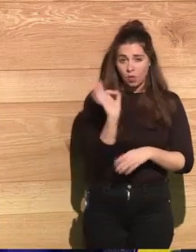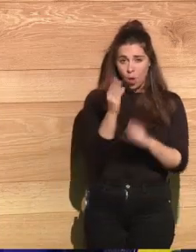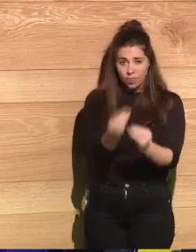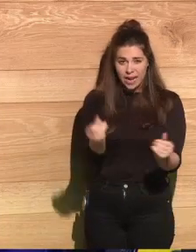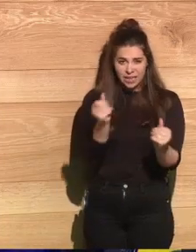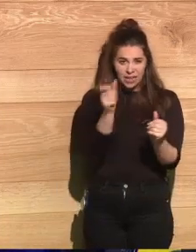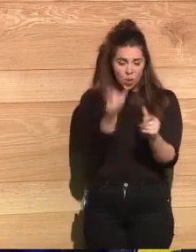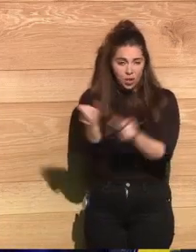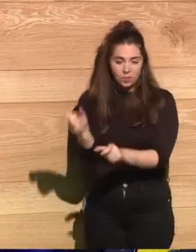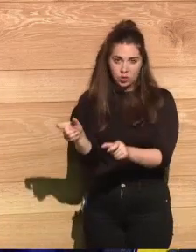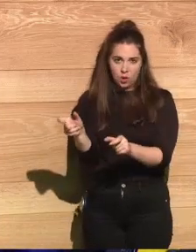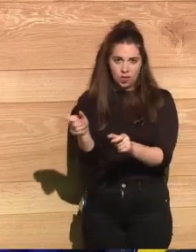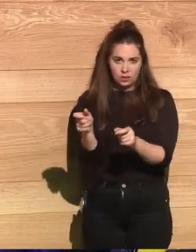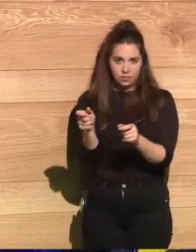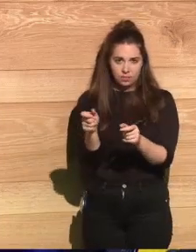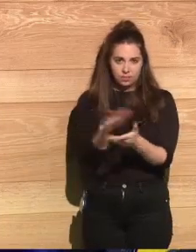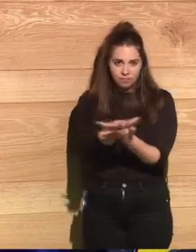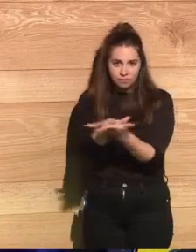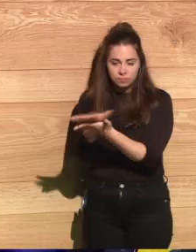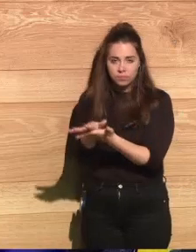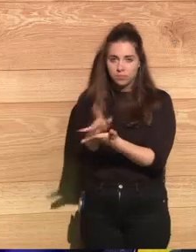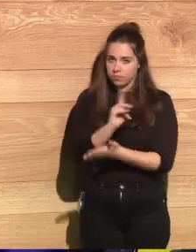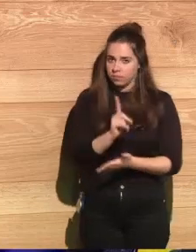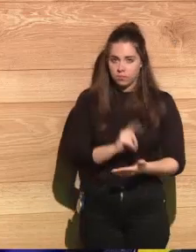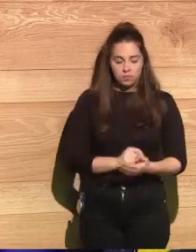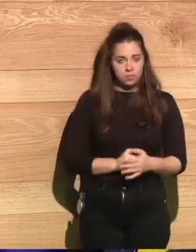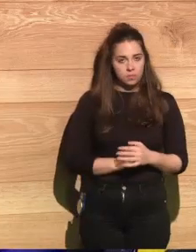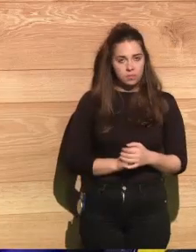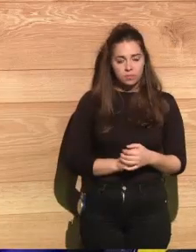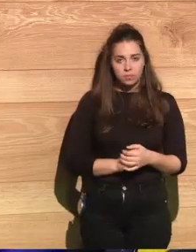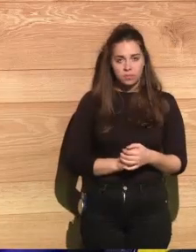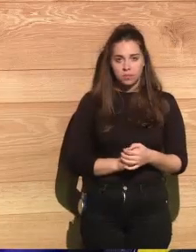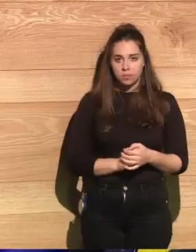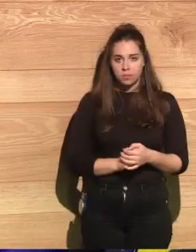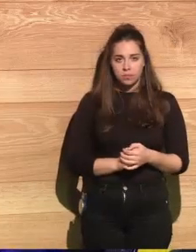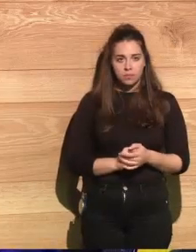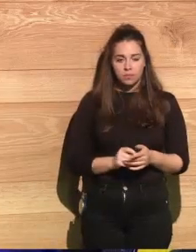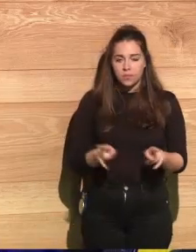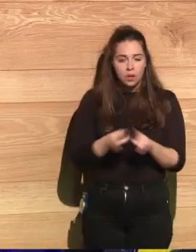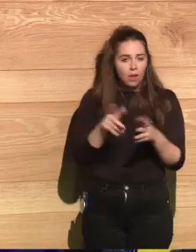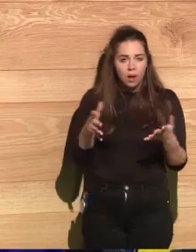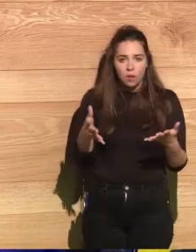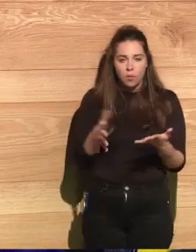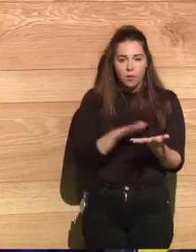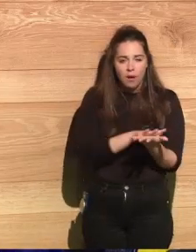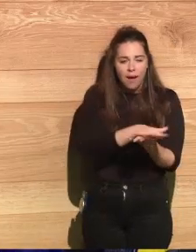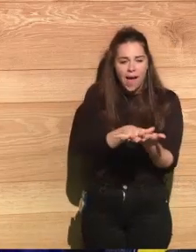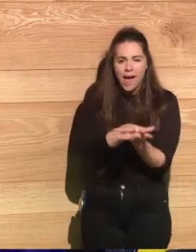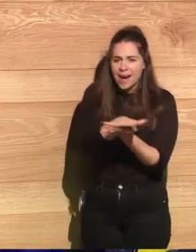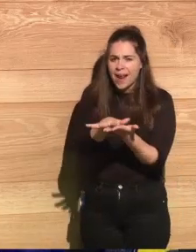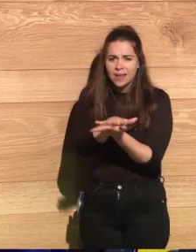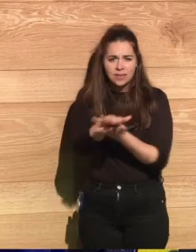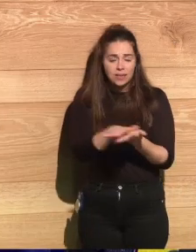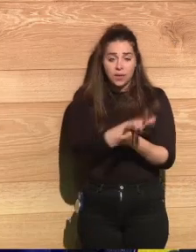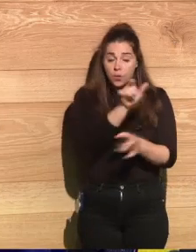masses of human beings. Can you just visualize